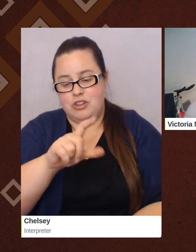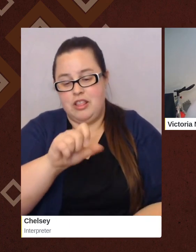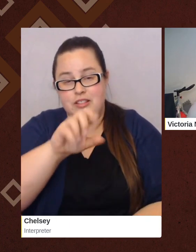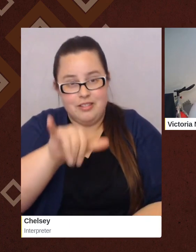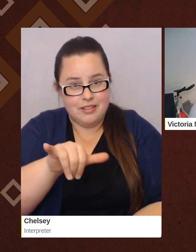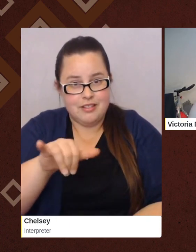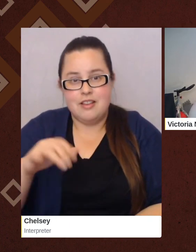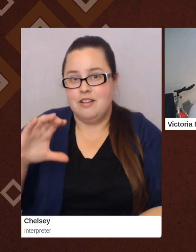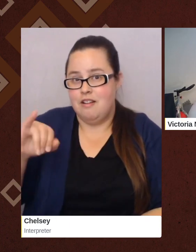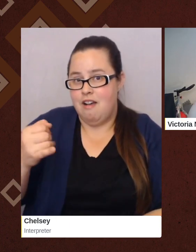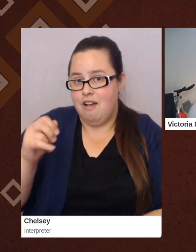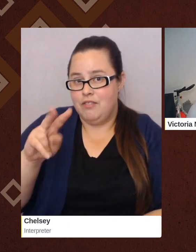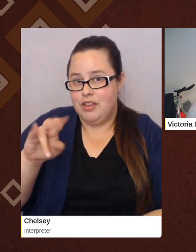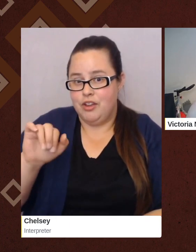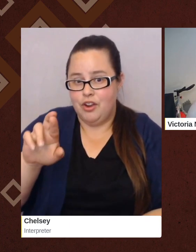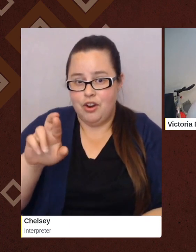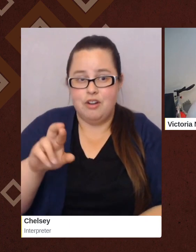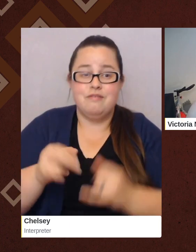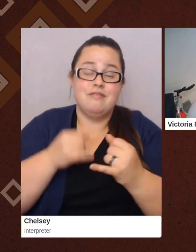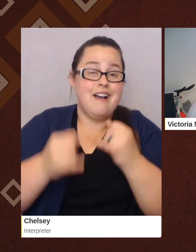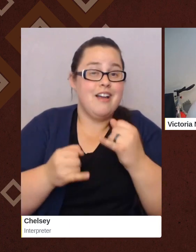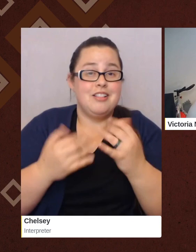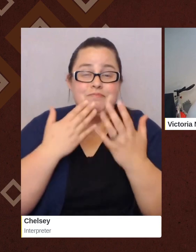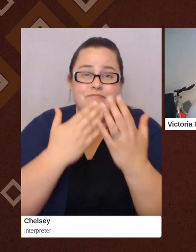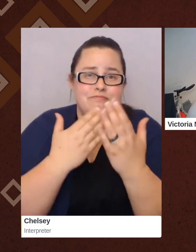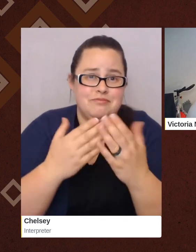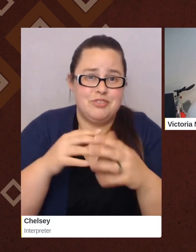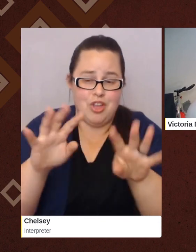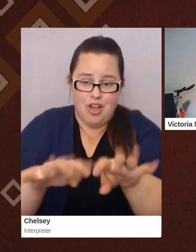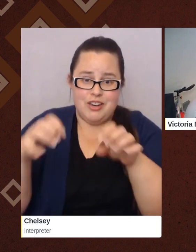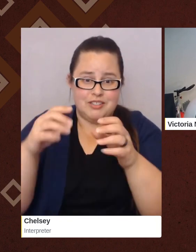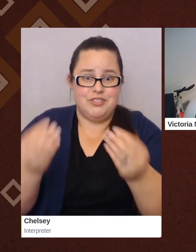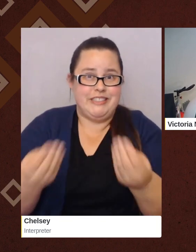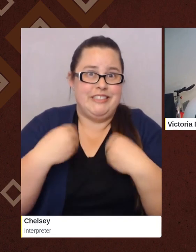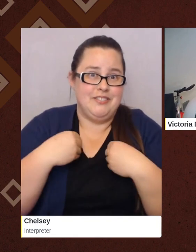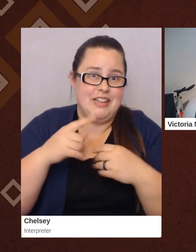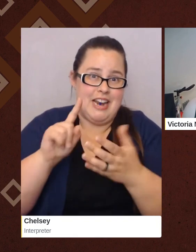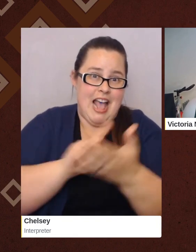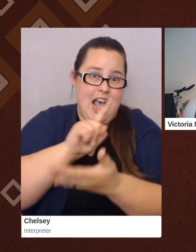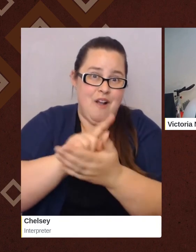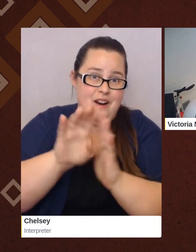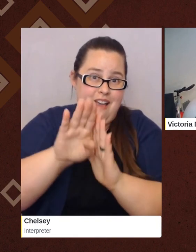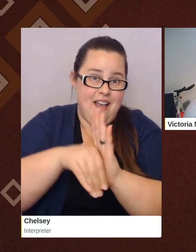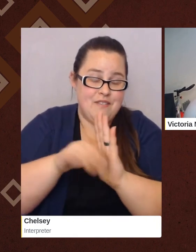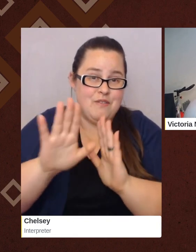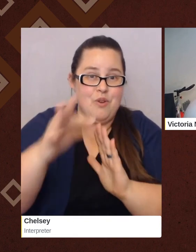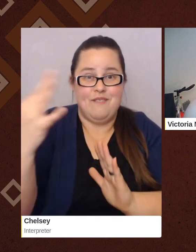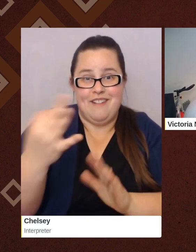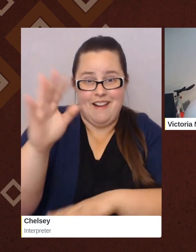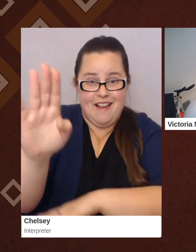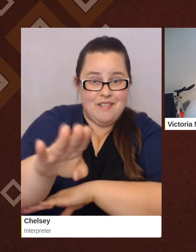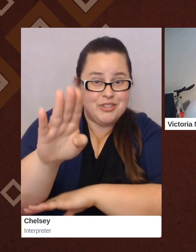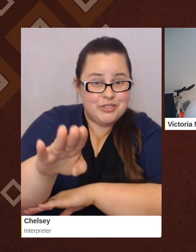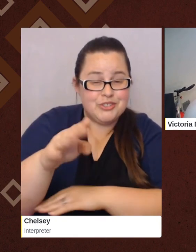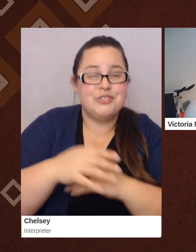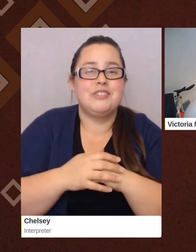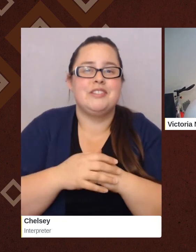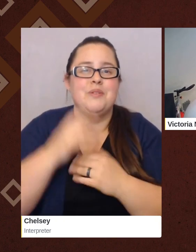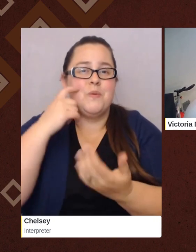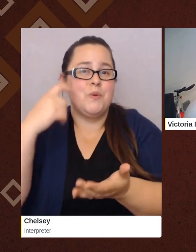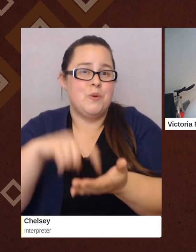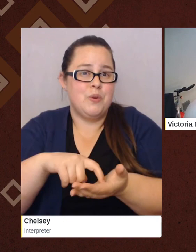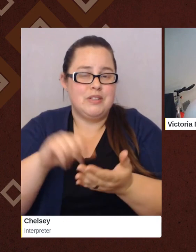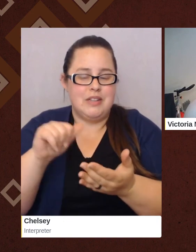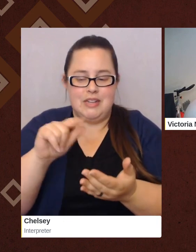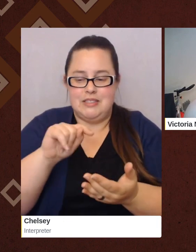Finally, gratitude to you, our audience for giving us an hour and a half of your Friday afternoon. You'll notice that the attendee had